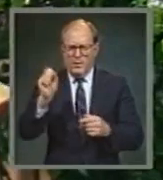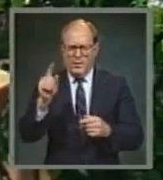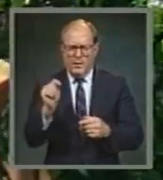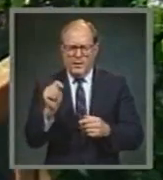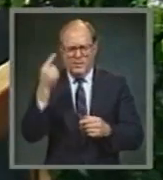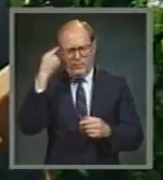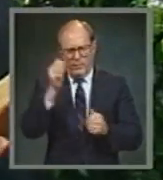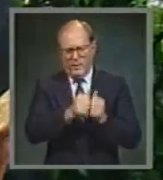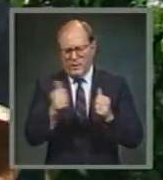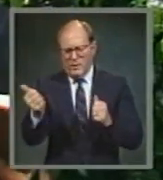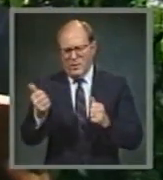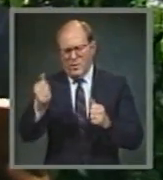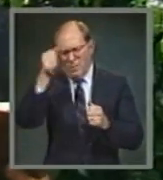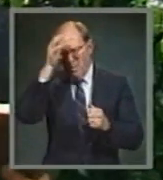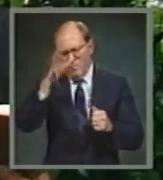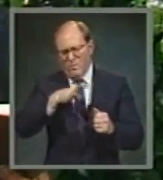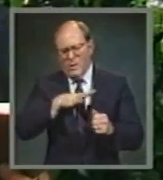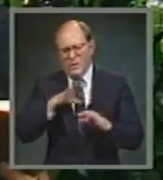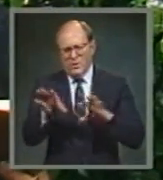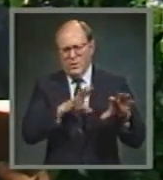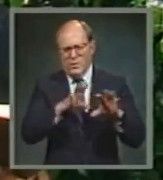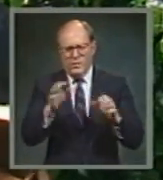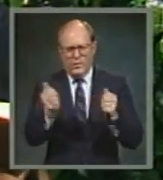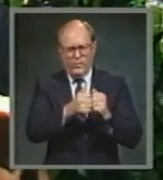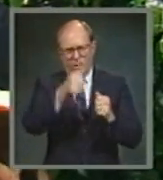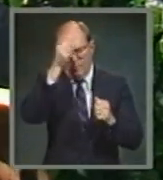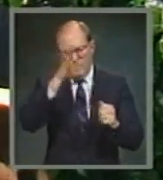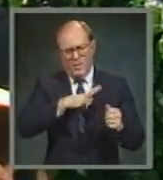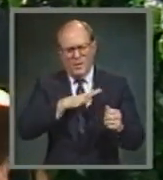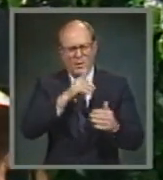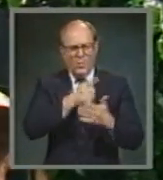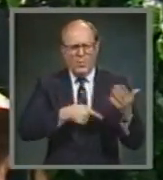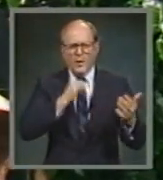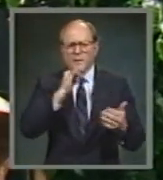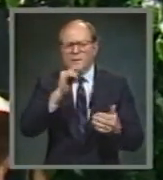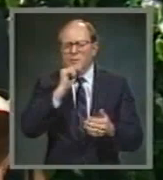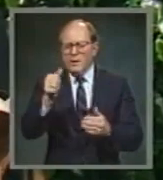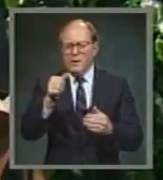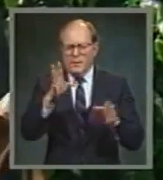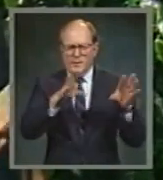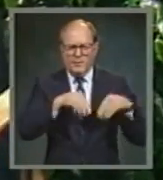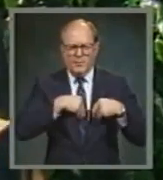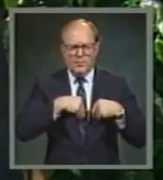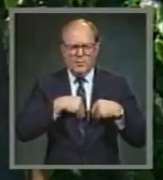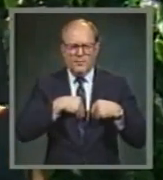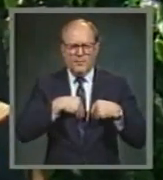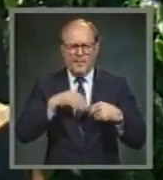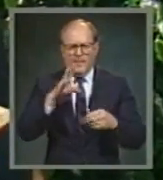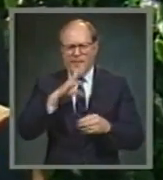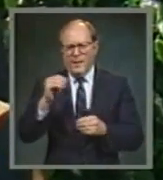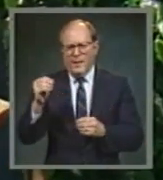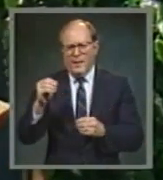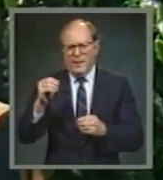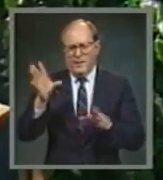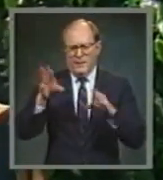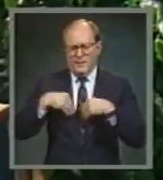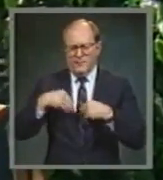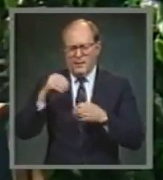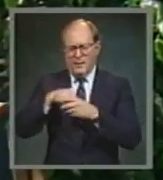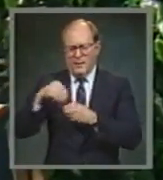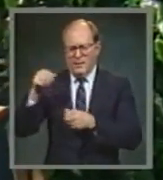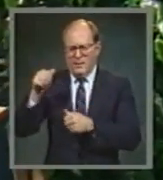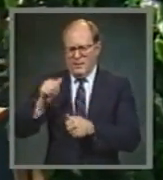Men with men working that which is unseemly, indecent in the modern versions. And receiving in themselves that